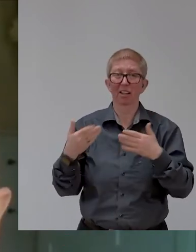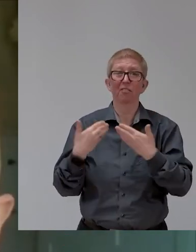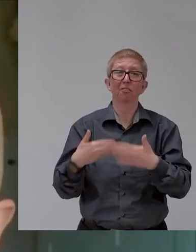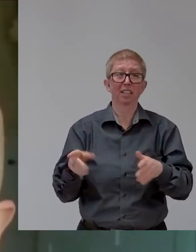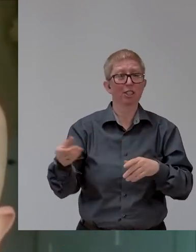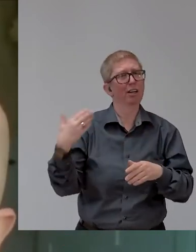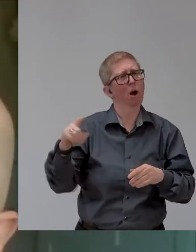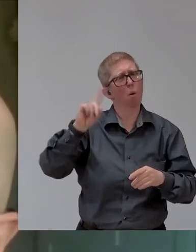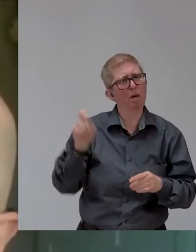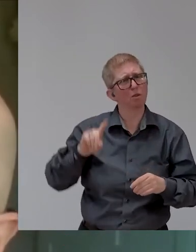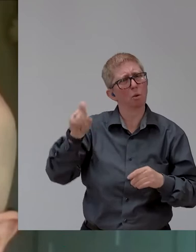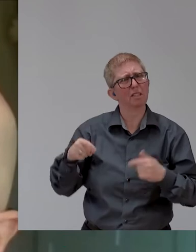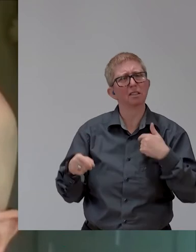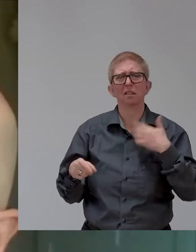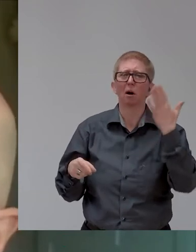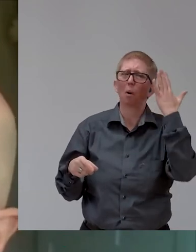Whatever. But, um,